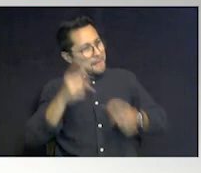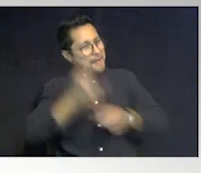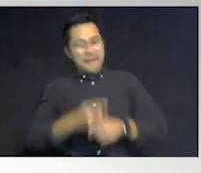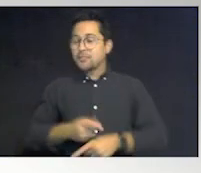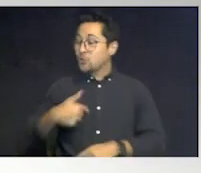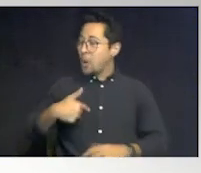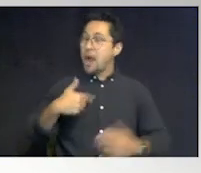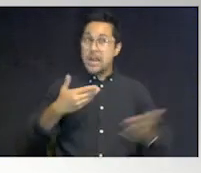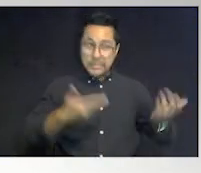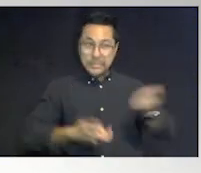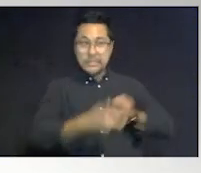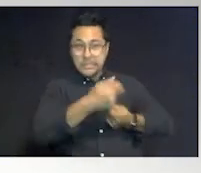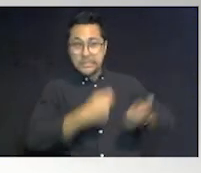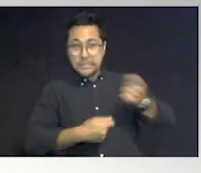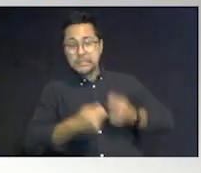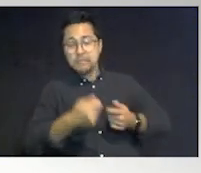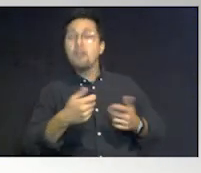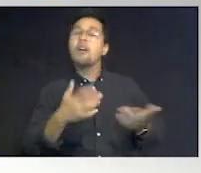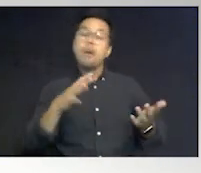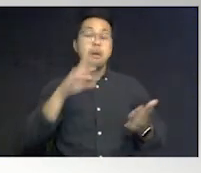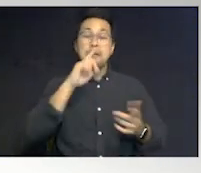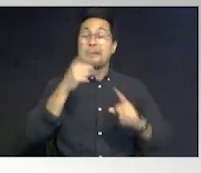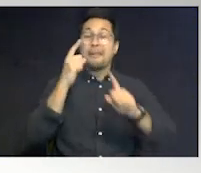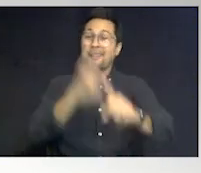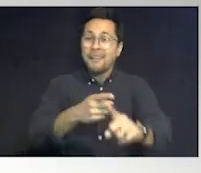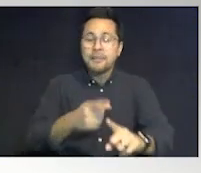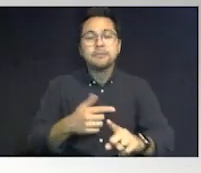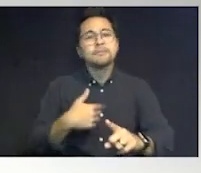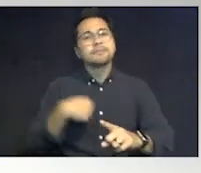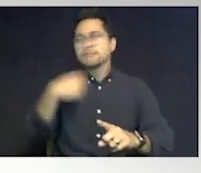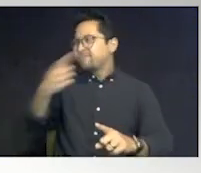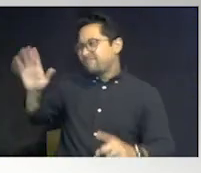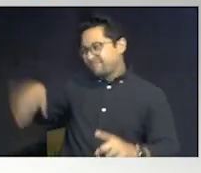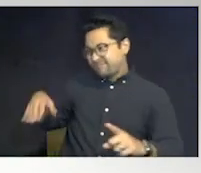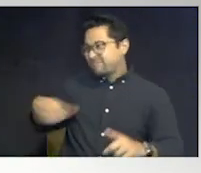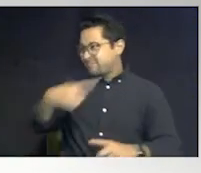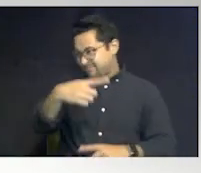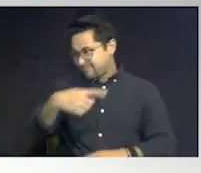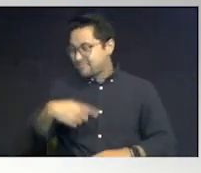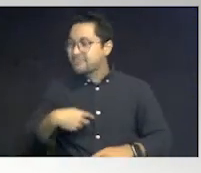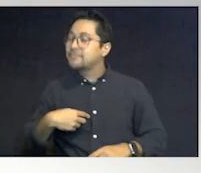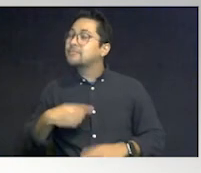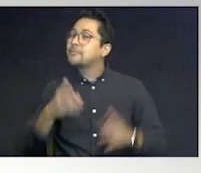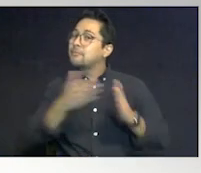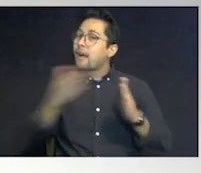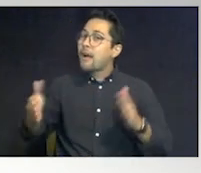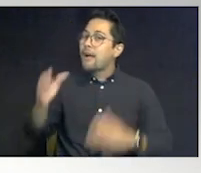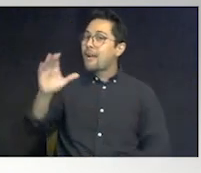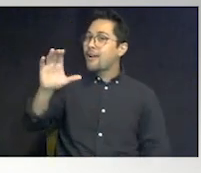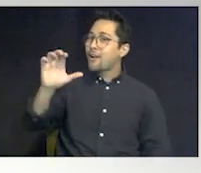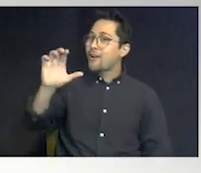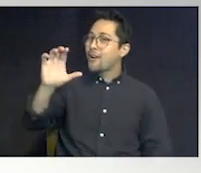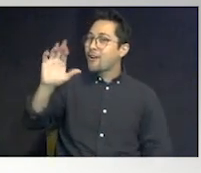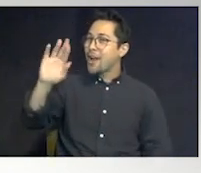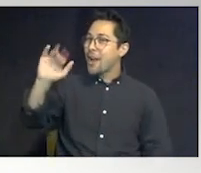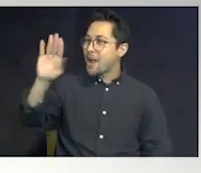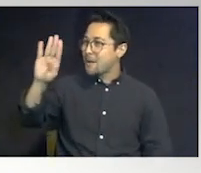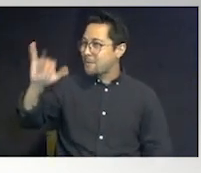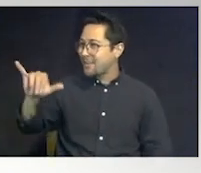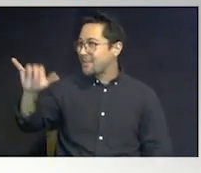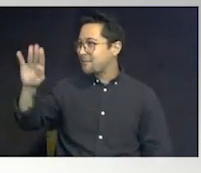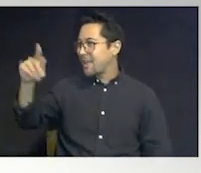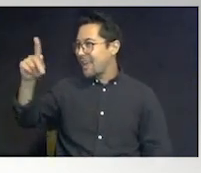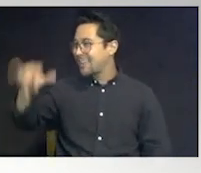on going. To make the long story short, I told Donna, Donna, he is by Krabby Patty, I'm sorry, by a burger,